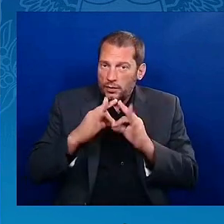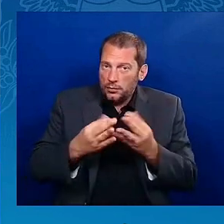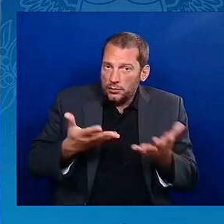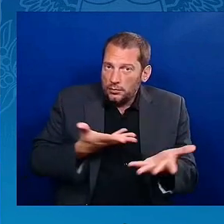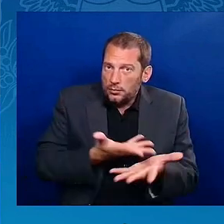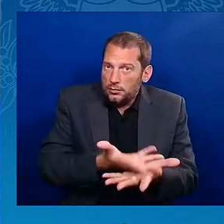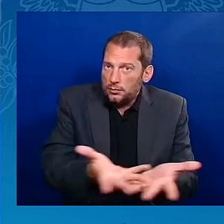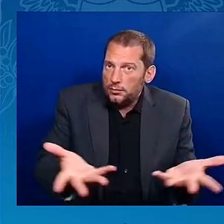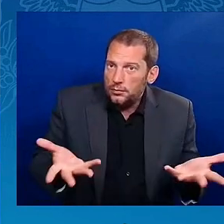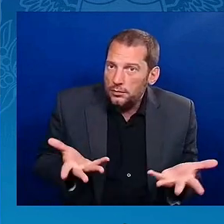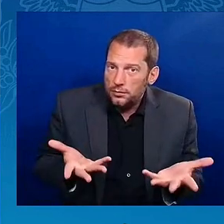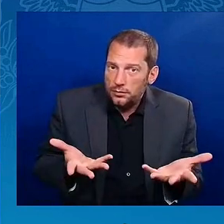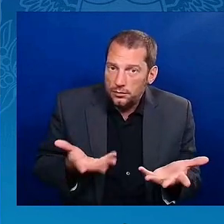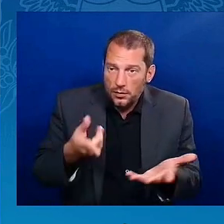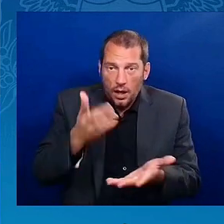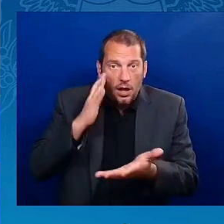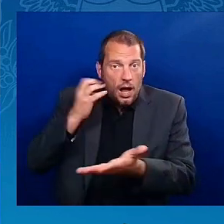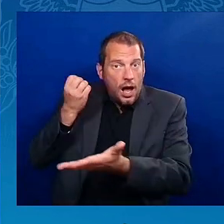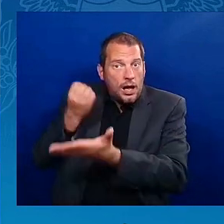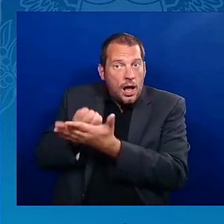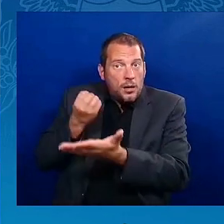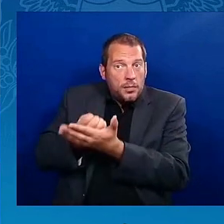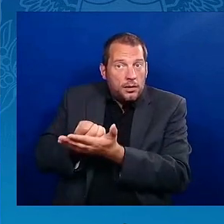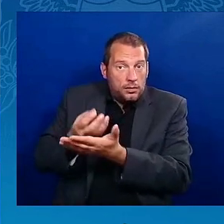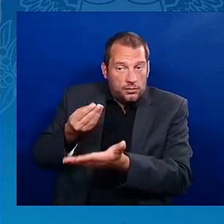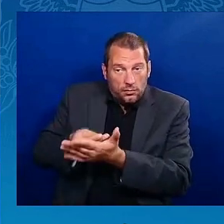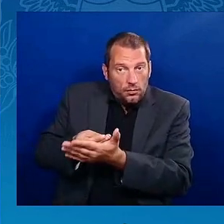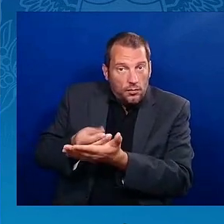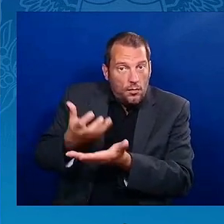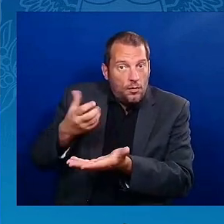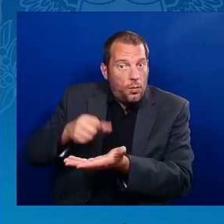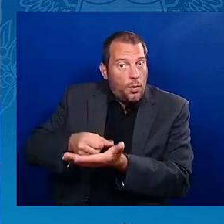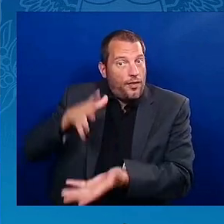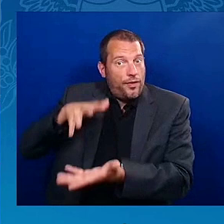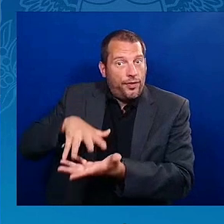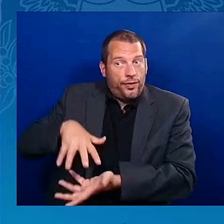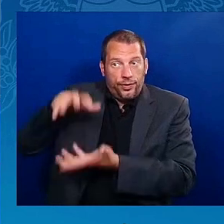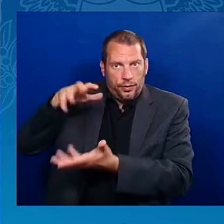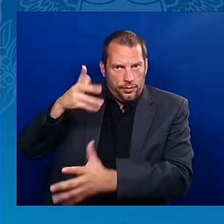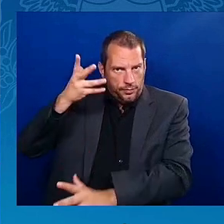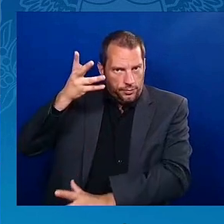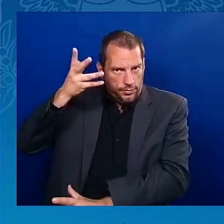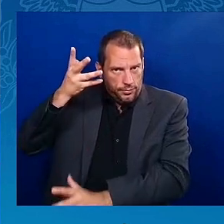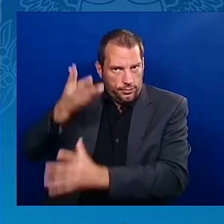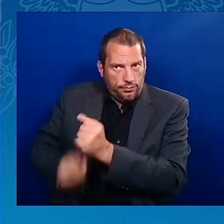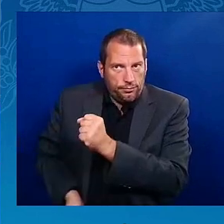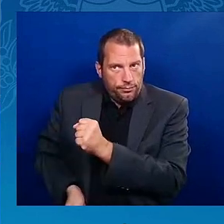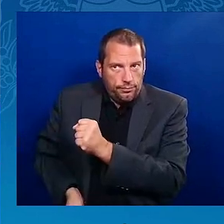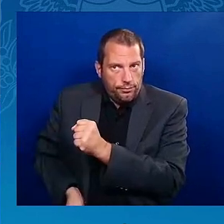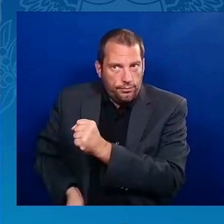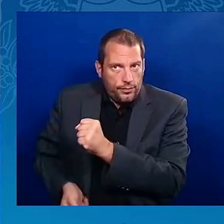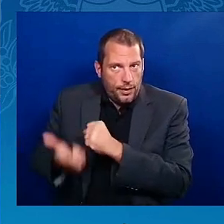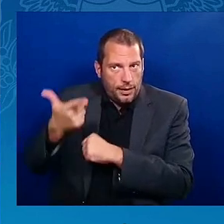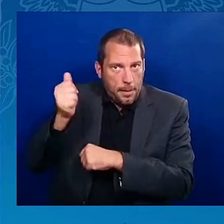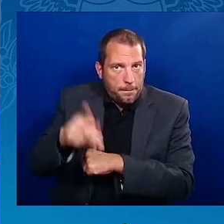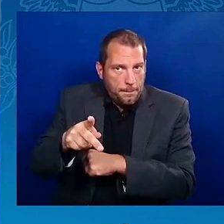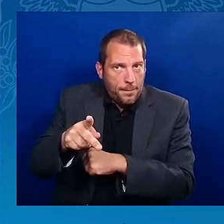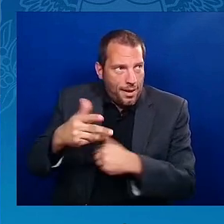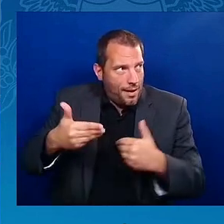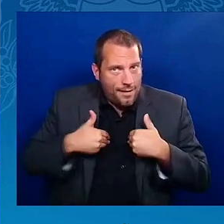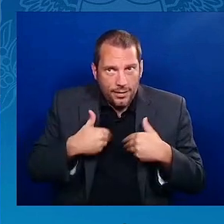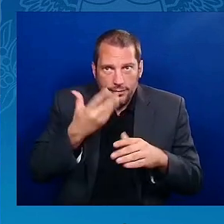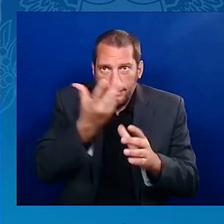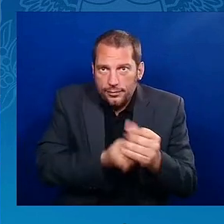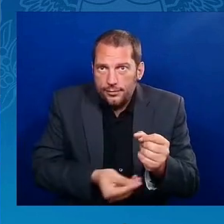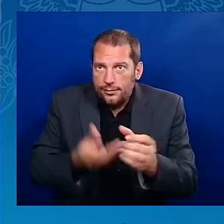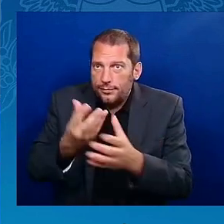And the Biden-Harris administration has made historic progress. Her focus on creating opportunities for the nation as a